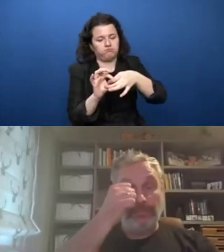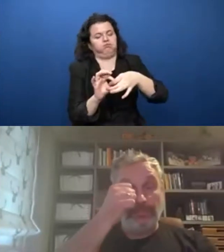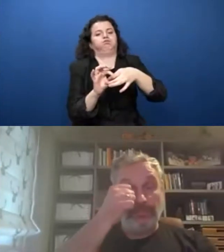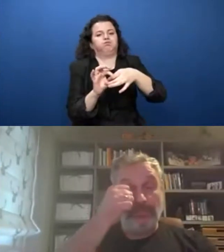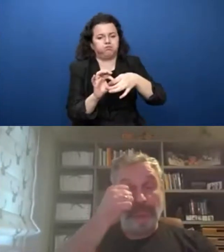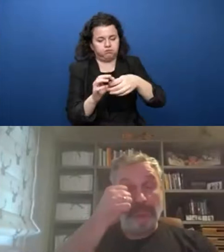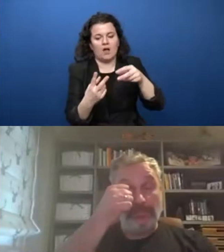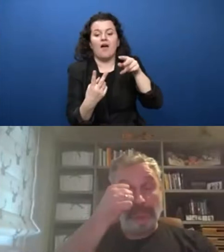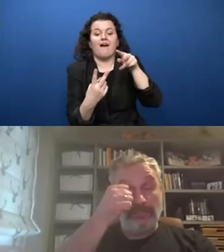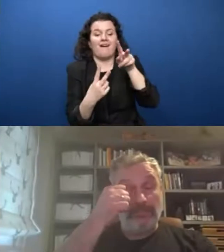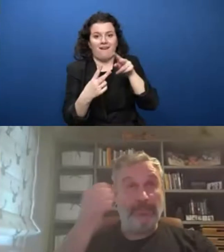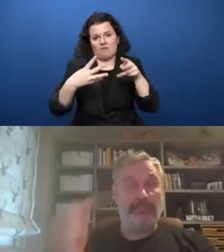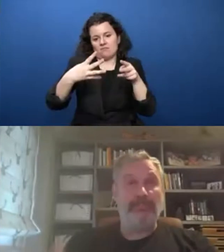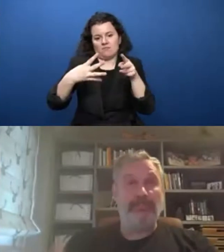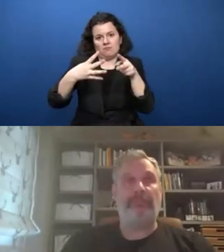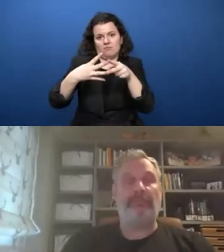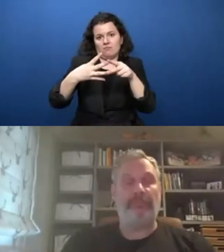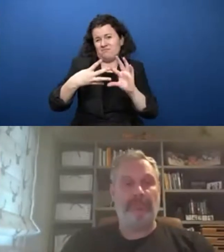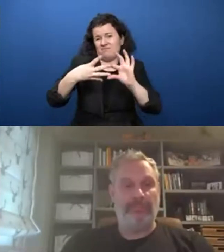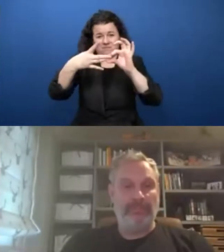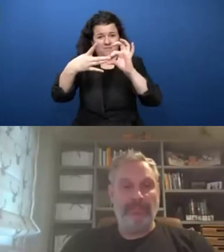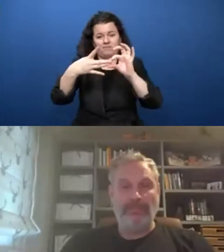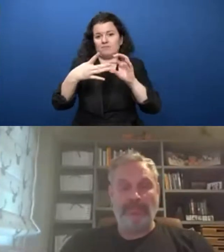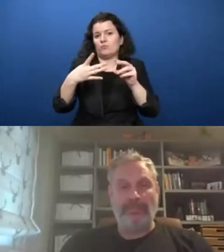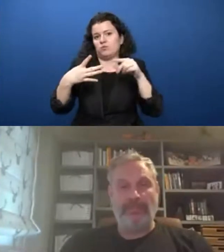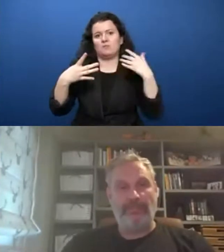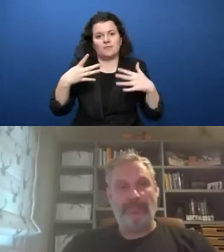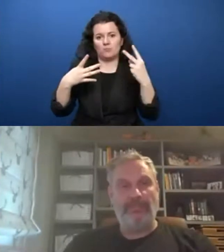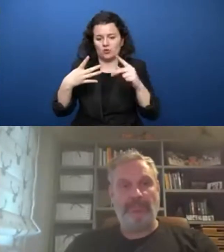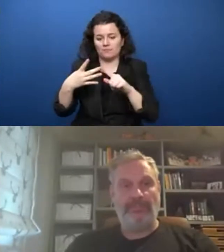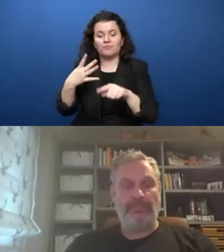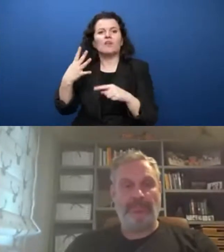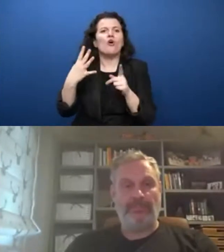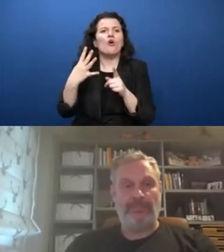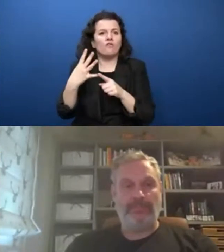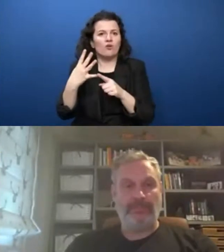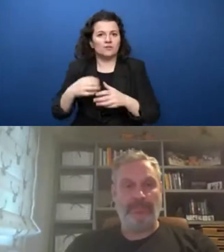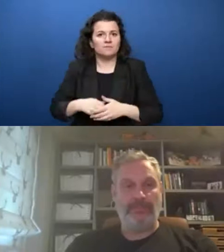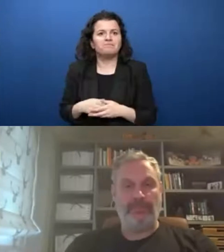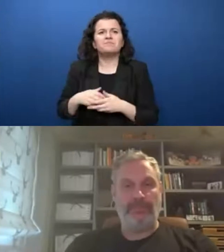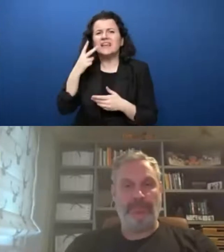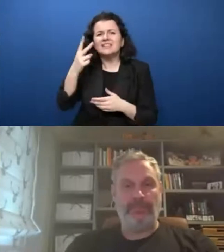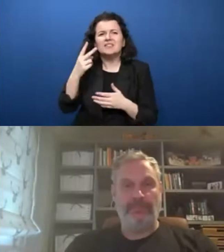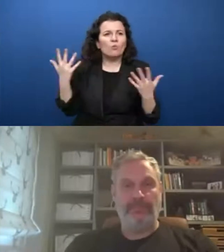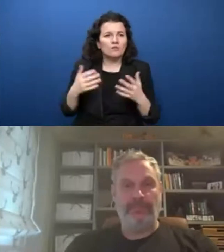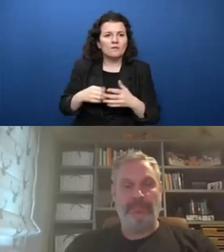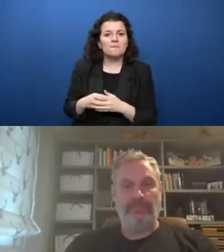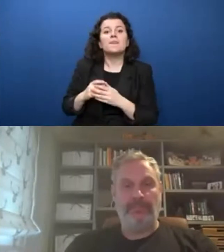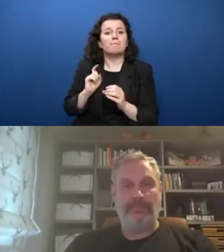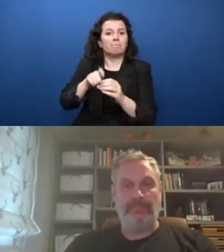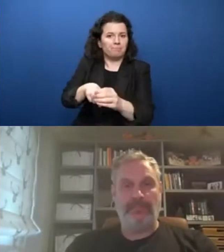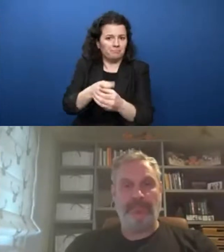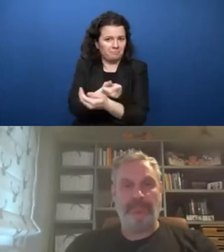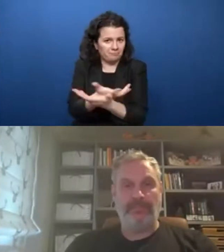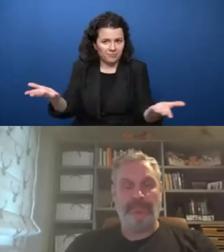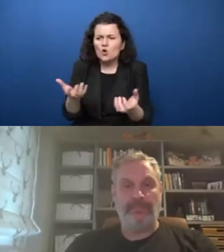usable for an elite group of technical experts. Now we expect everyone to be able to use technology. And it